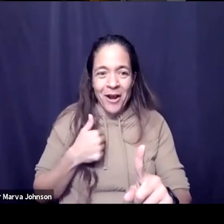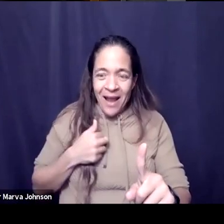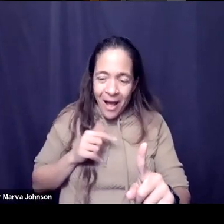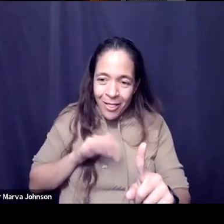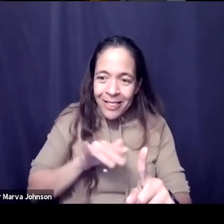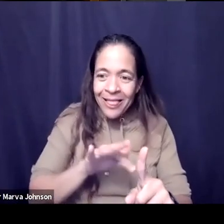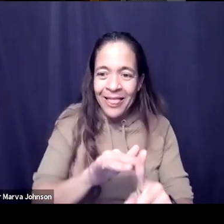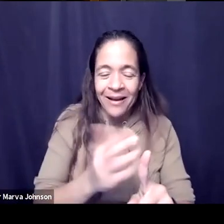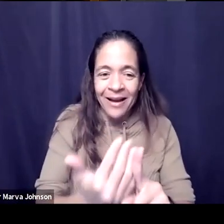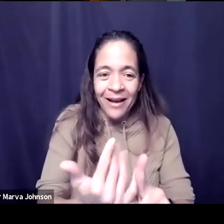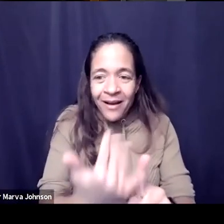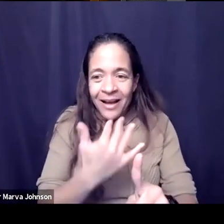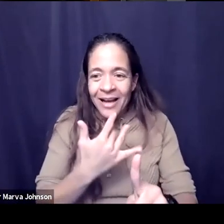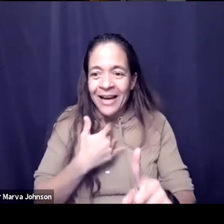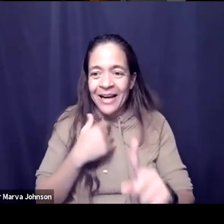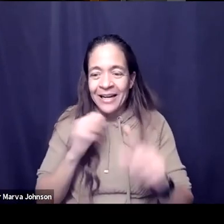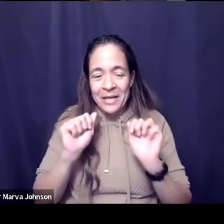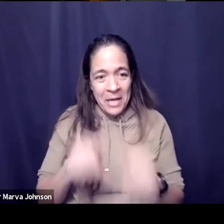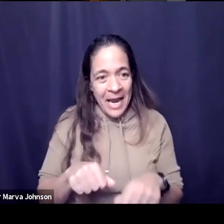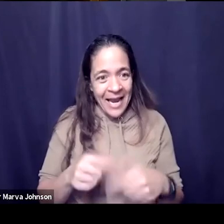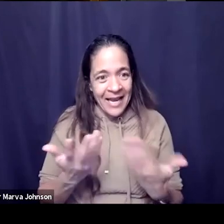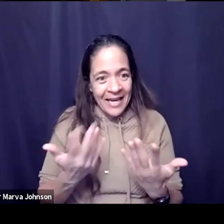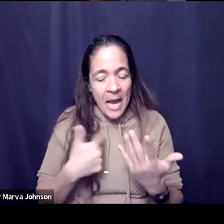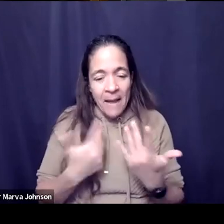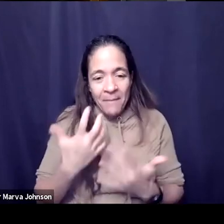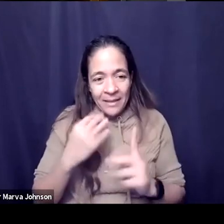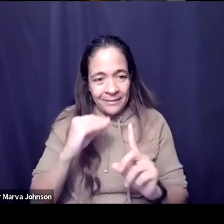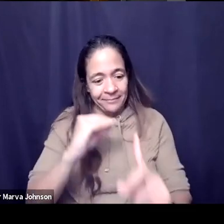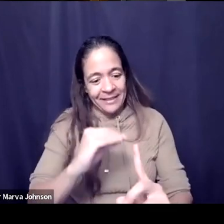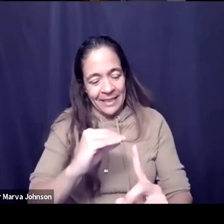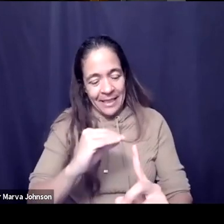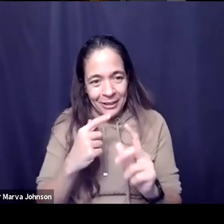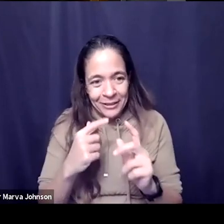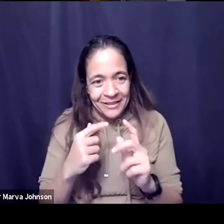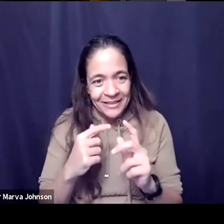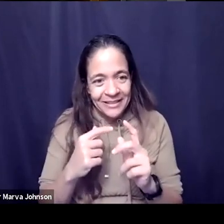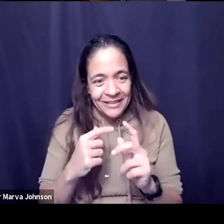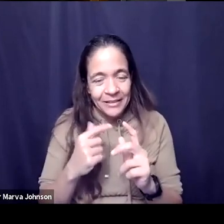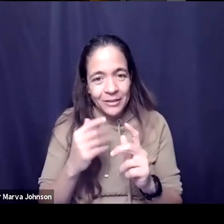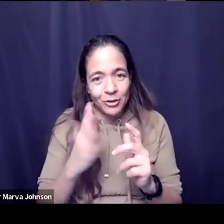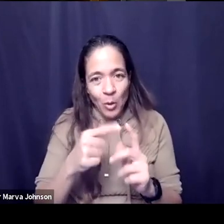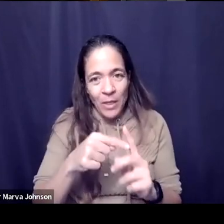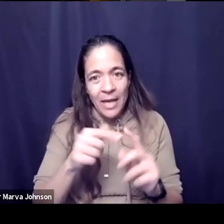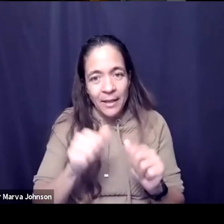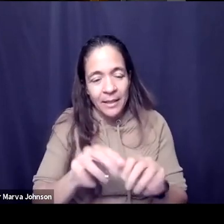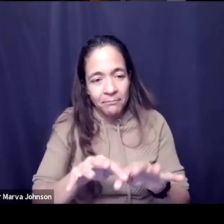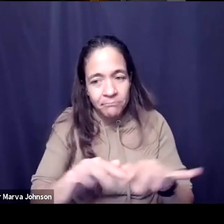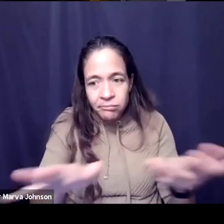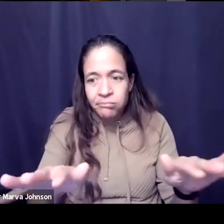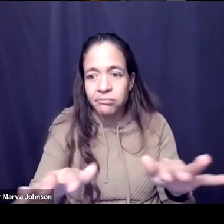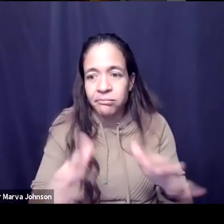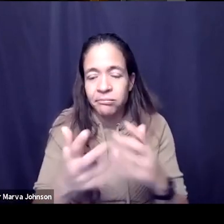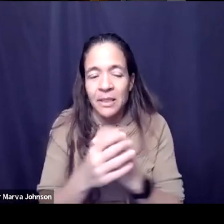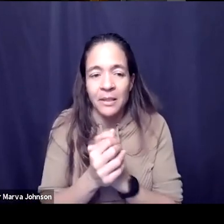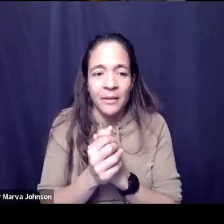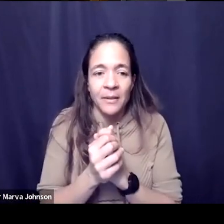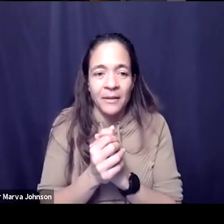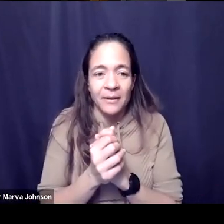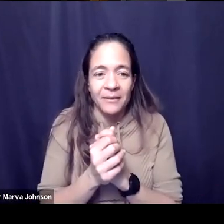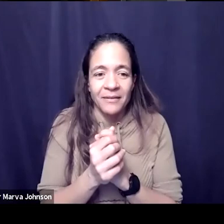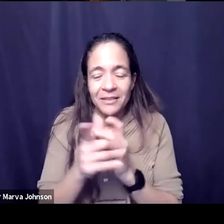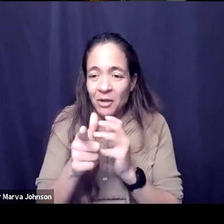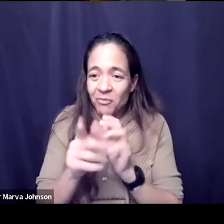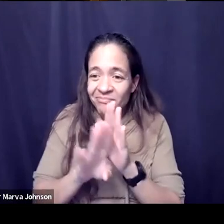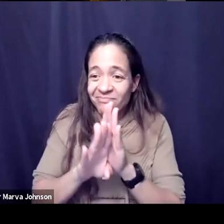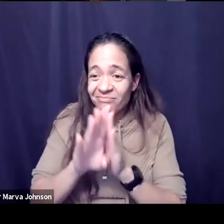need to teach those folks a little bit coach them or you know give them that role in order to do so um so yeah build your champions